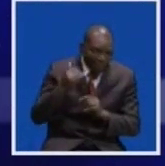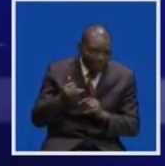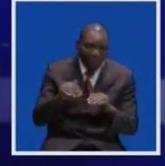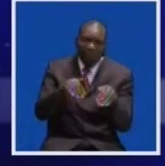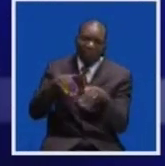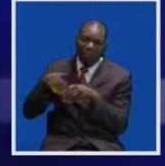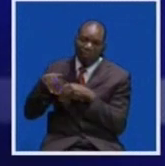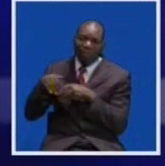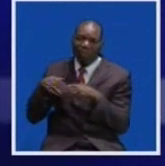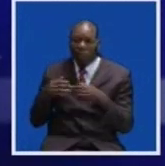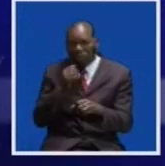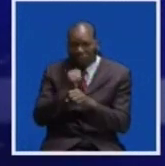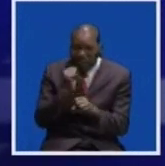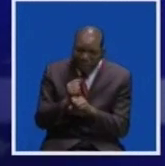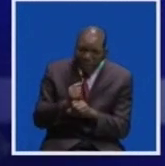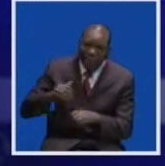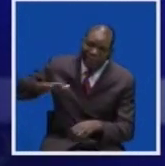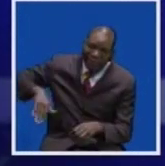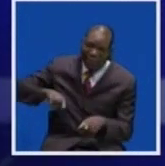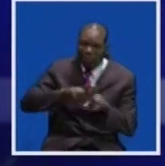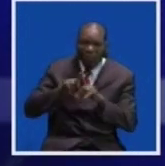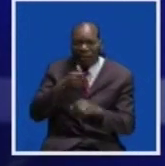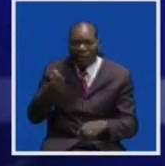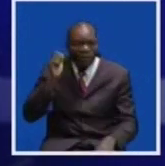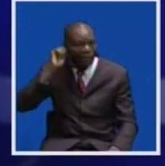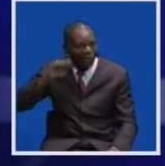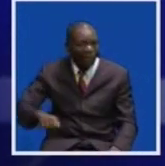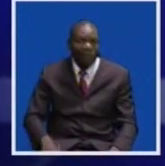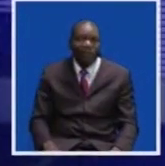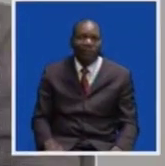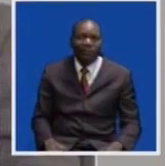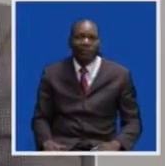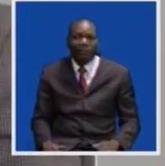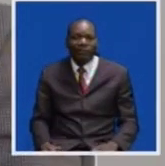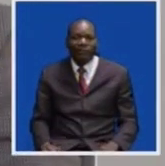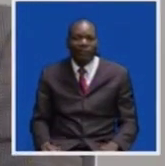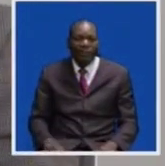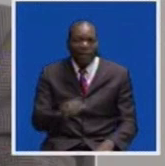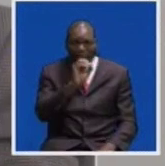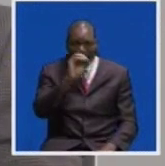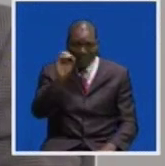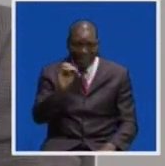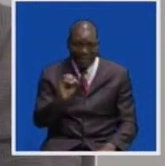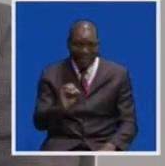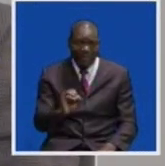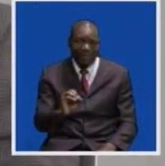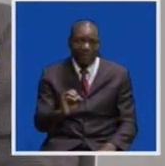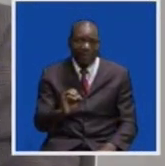absenteeism, and other forms of misconduct. The total number of percentages, if you